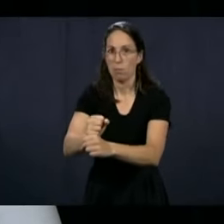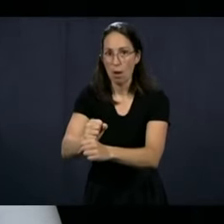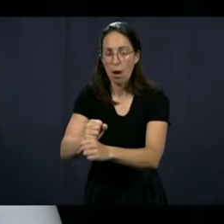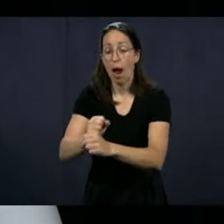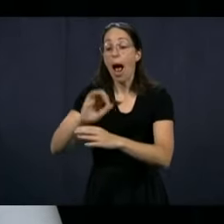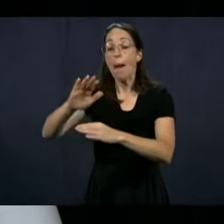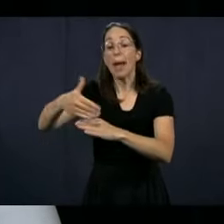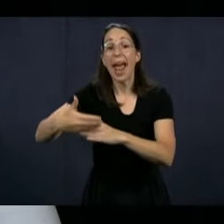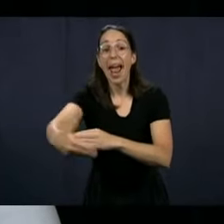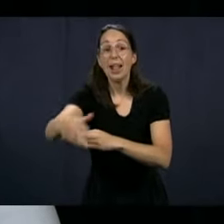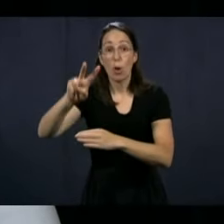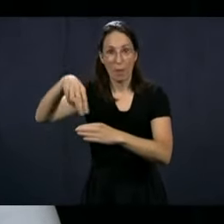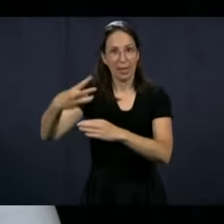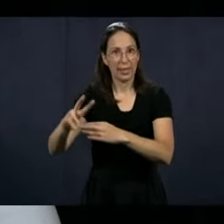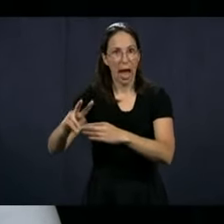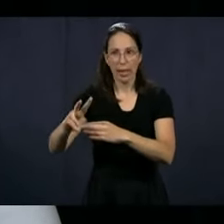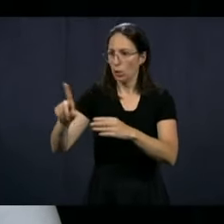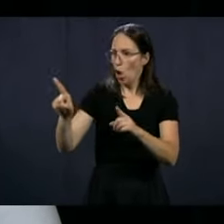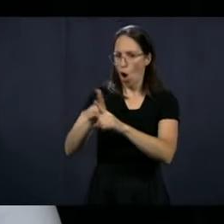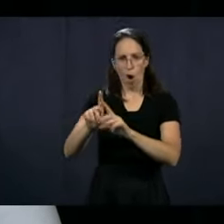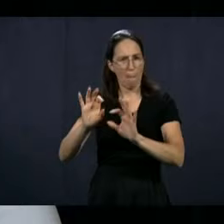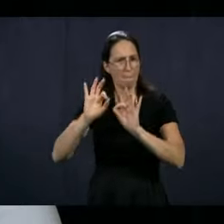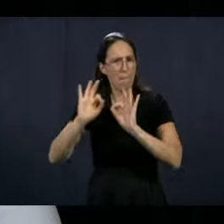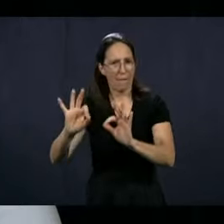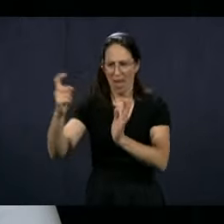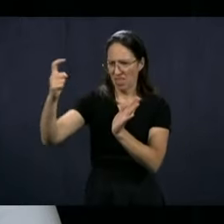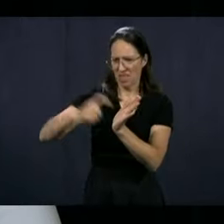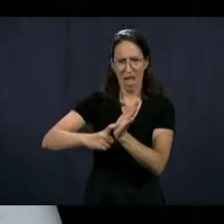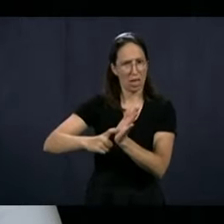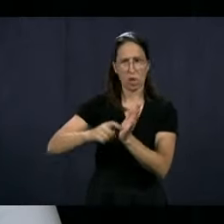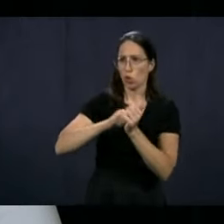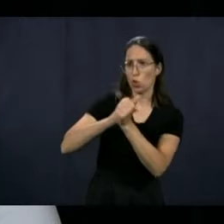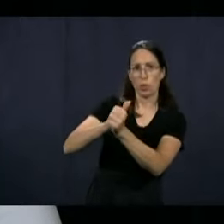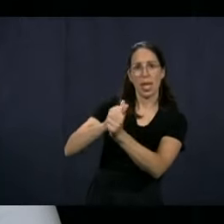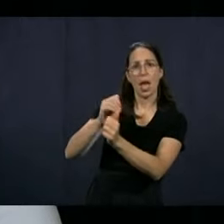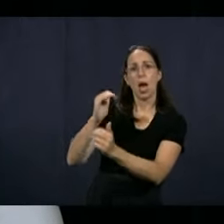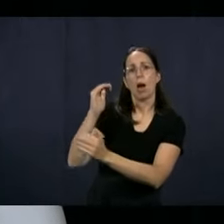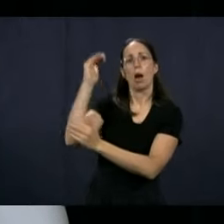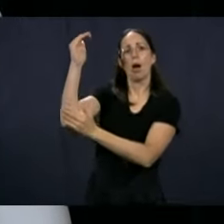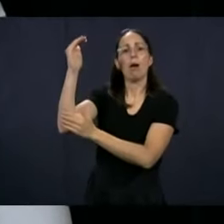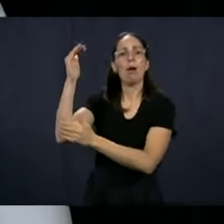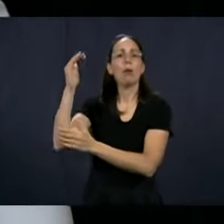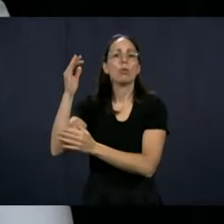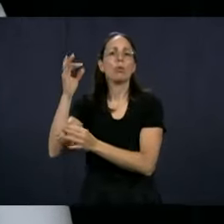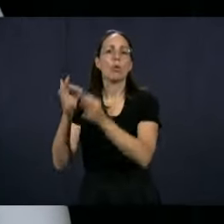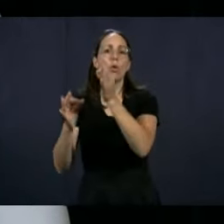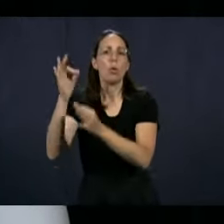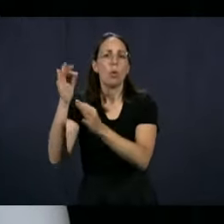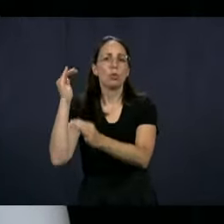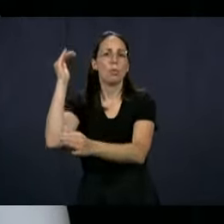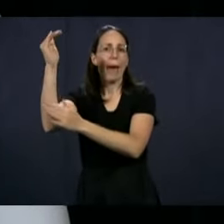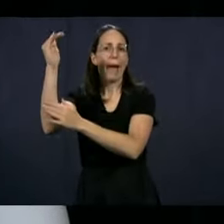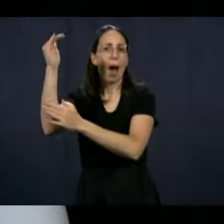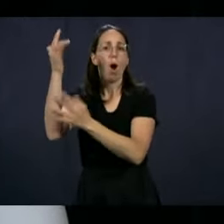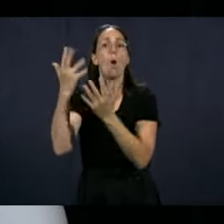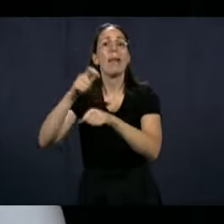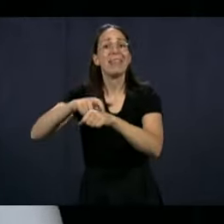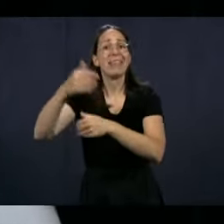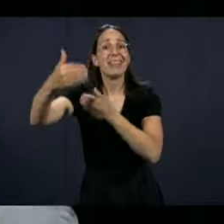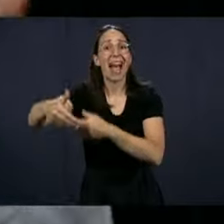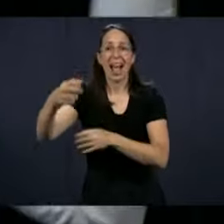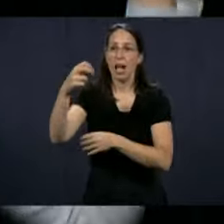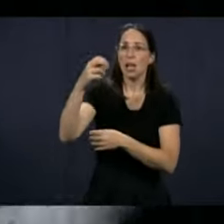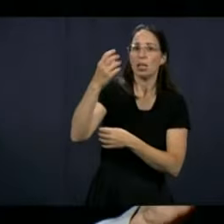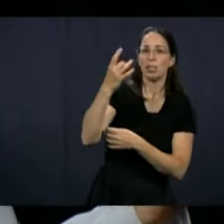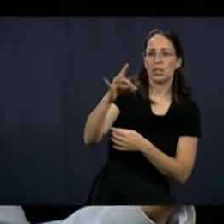were filed since 2017, they were in the prescribed time between 18 and 30 months, you know, what had